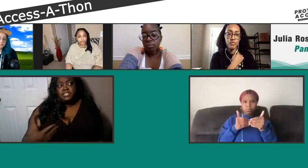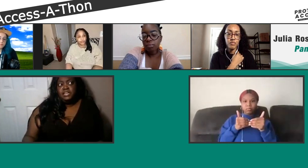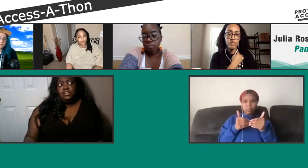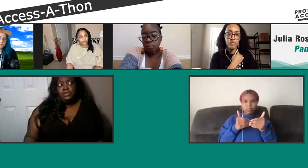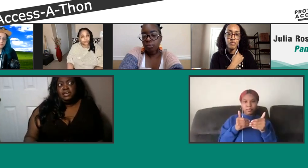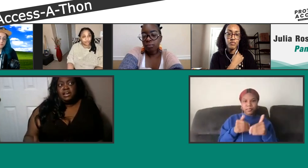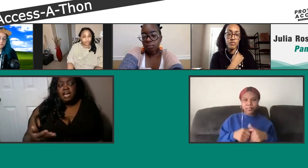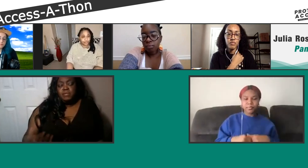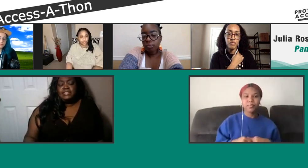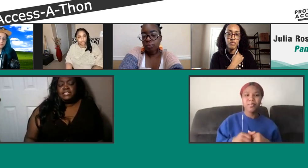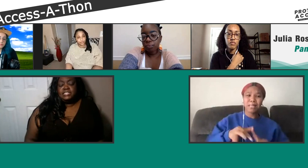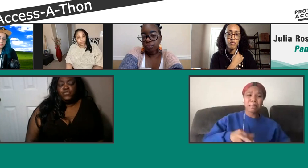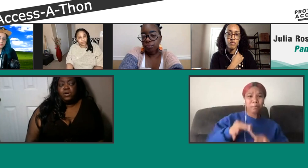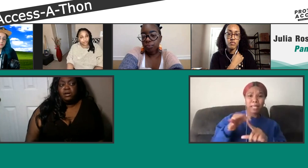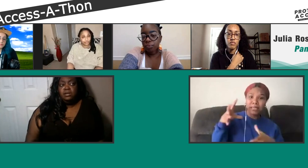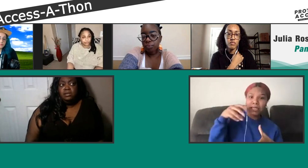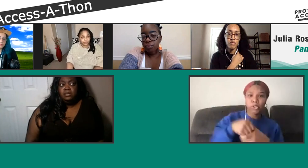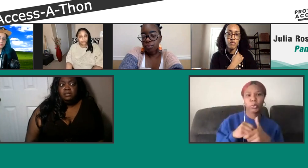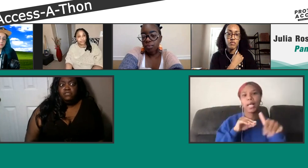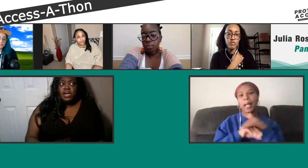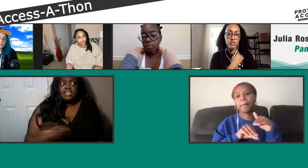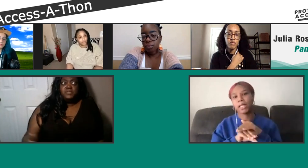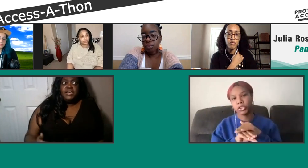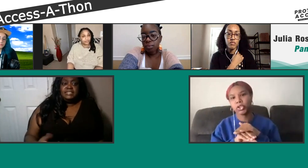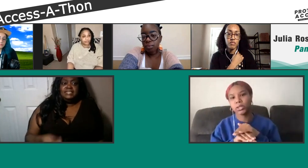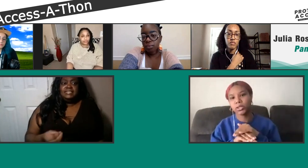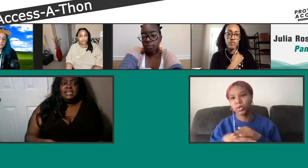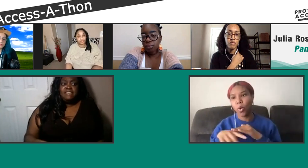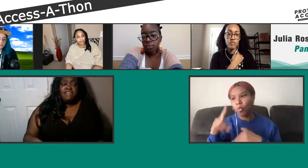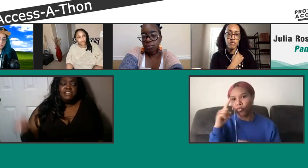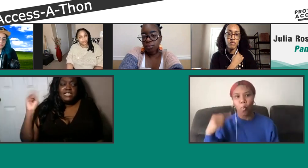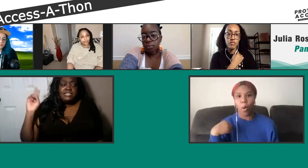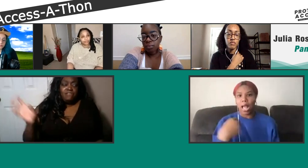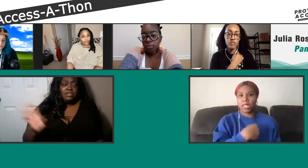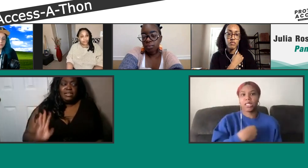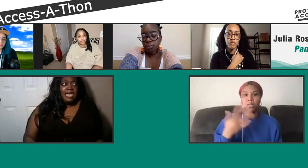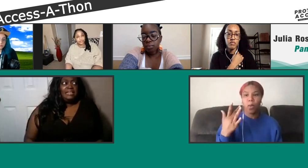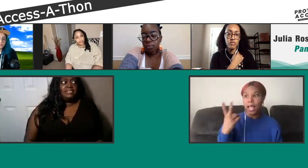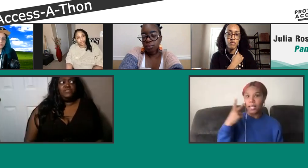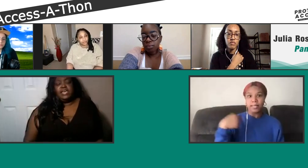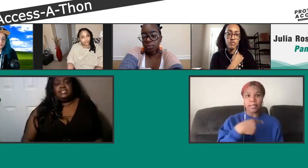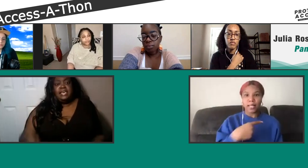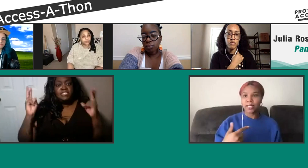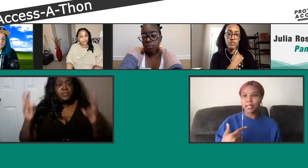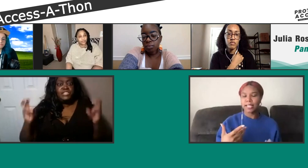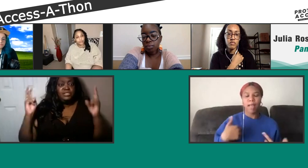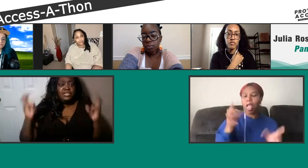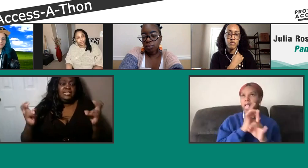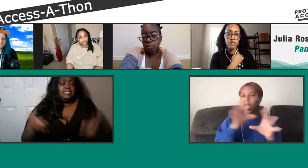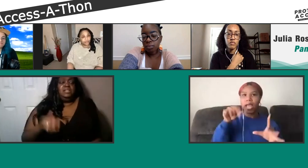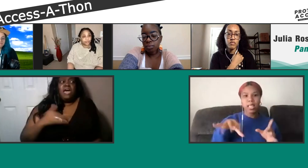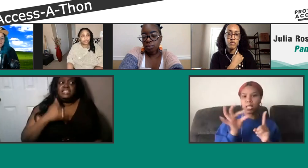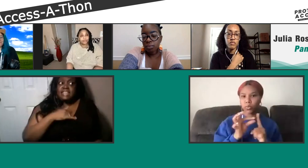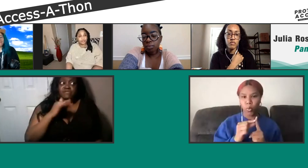Especially including accommodations for, for us, because they see us as having, and I hate this phrase, special